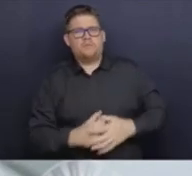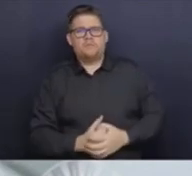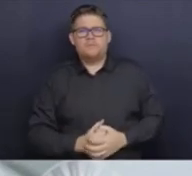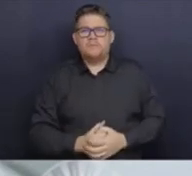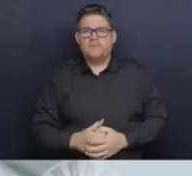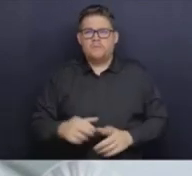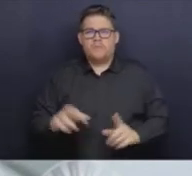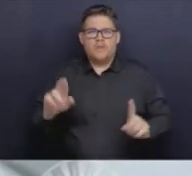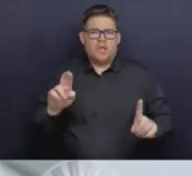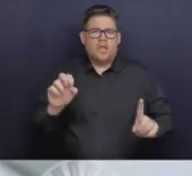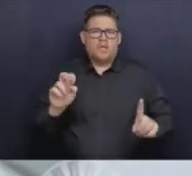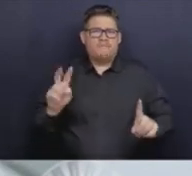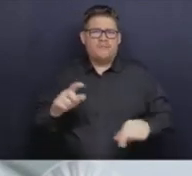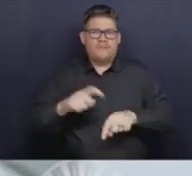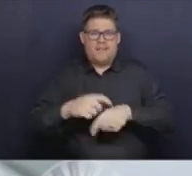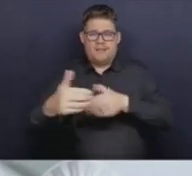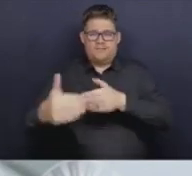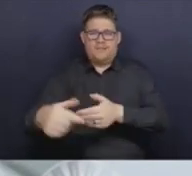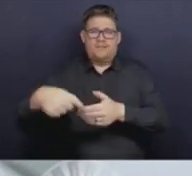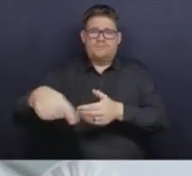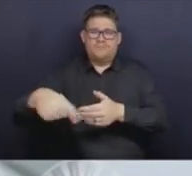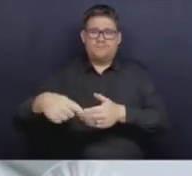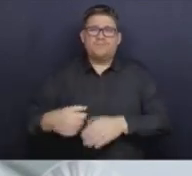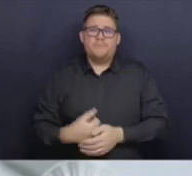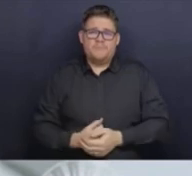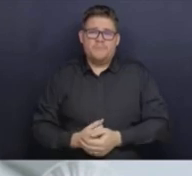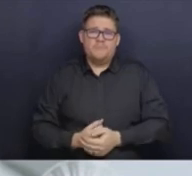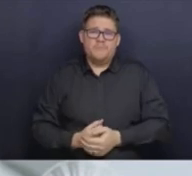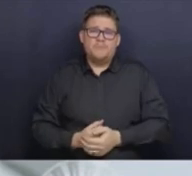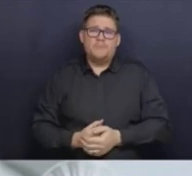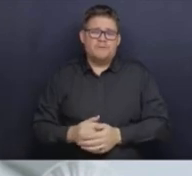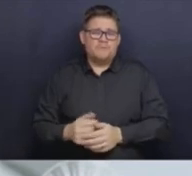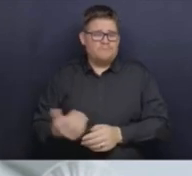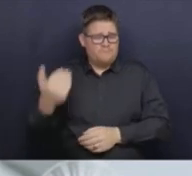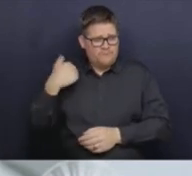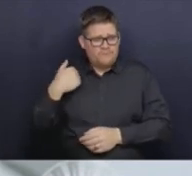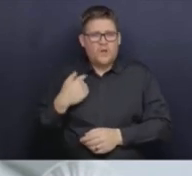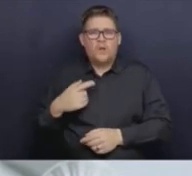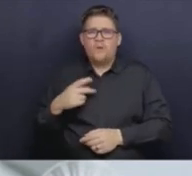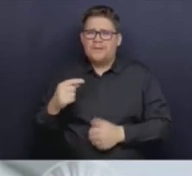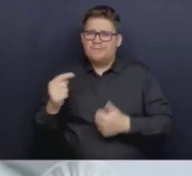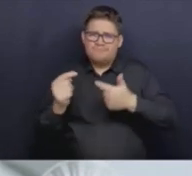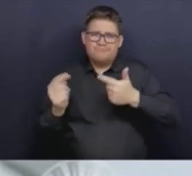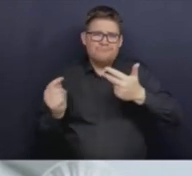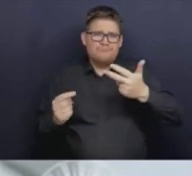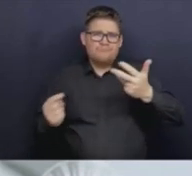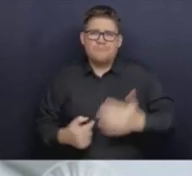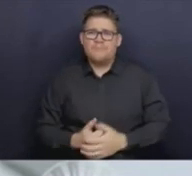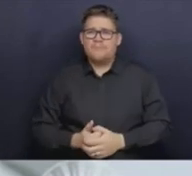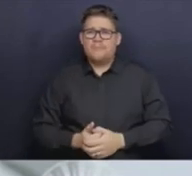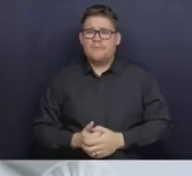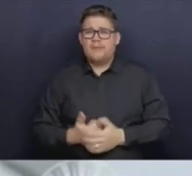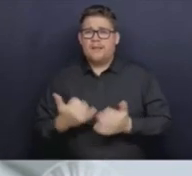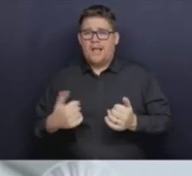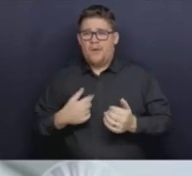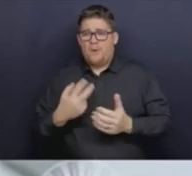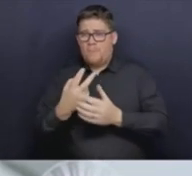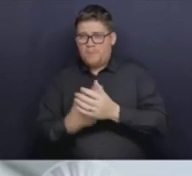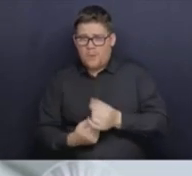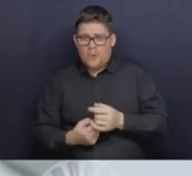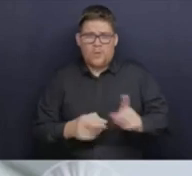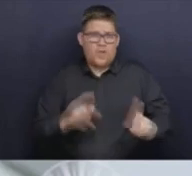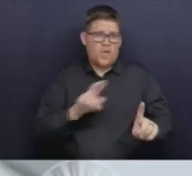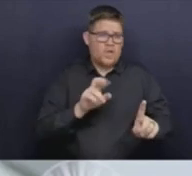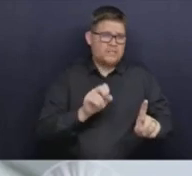added to that. It's another virus that we have to deal with. And we are in a very different situation. And, you know,